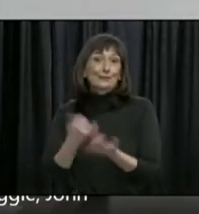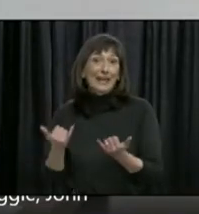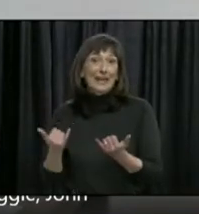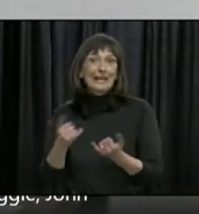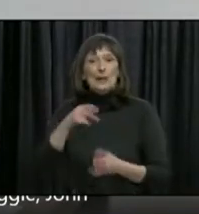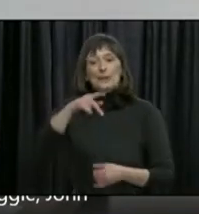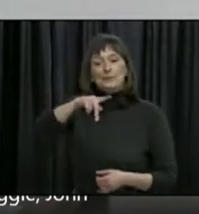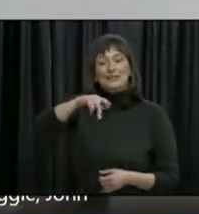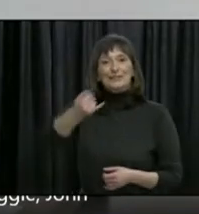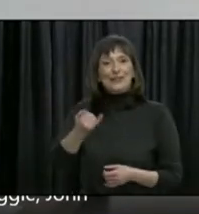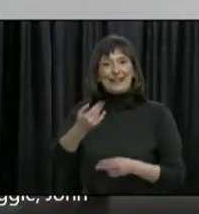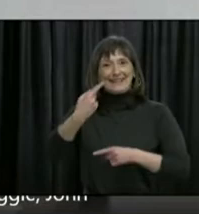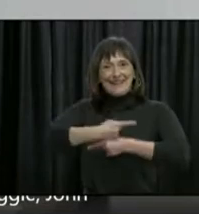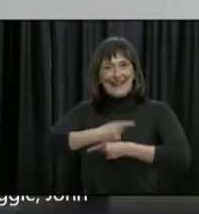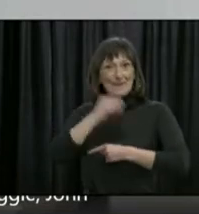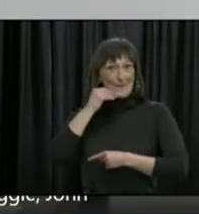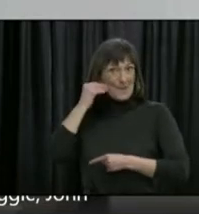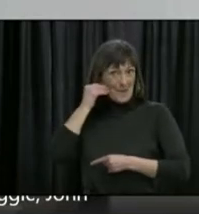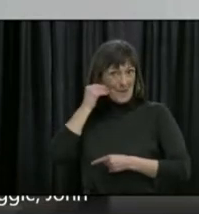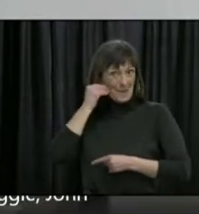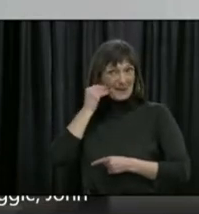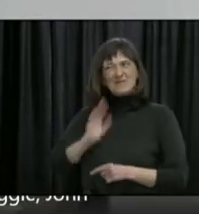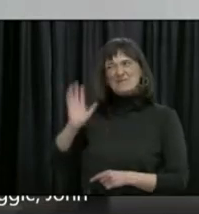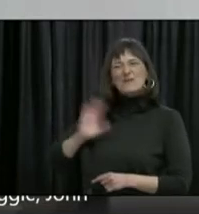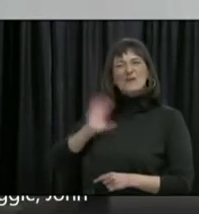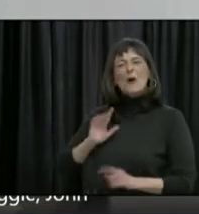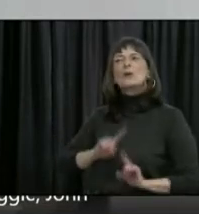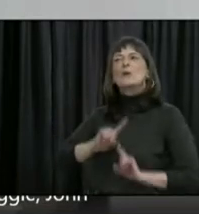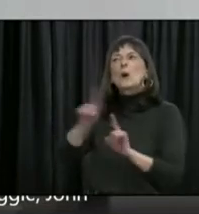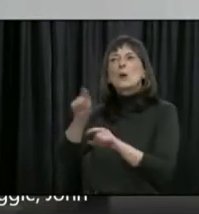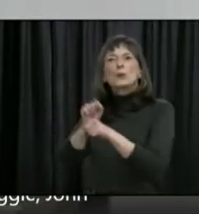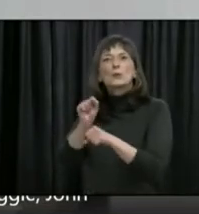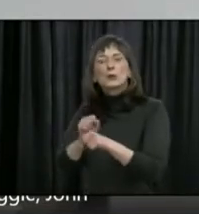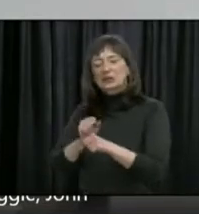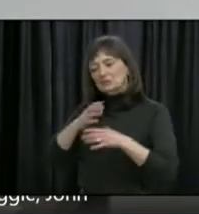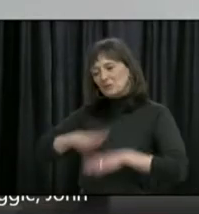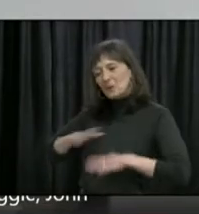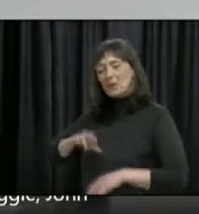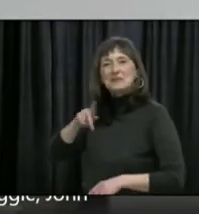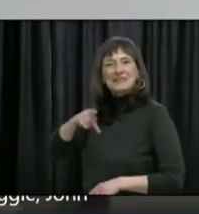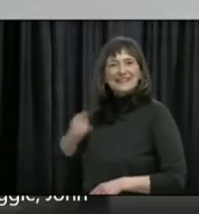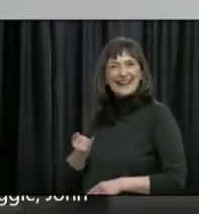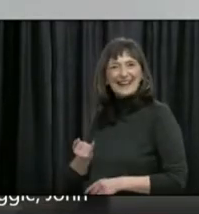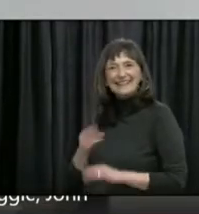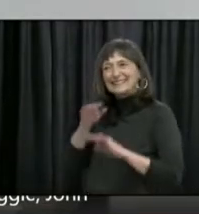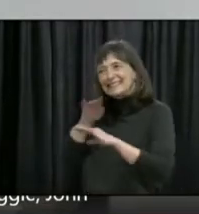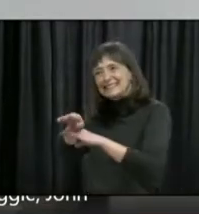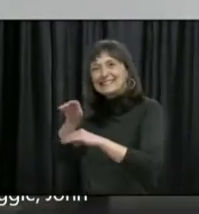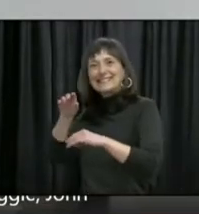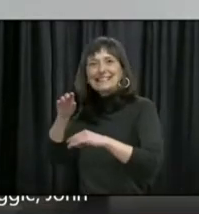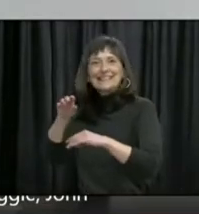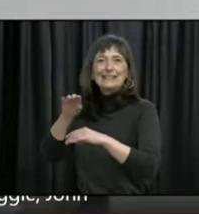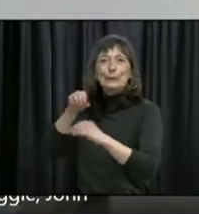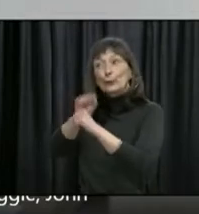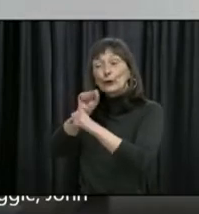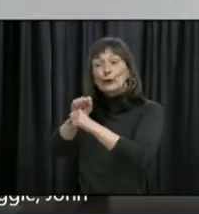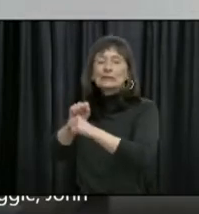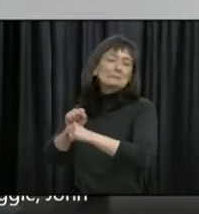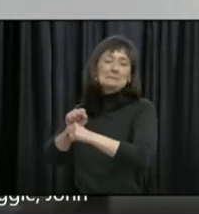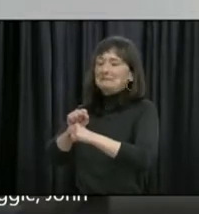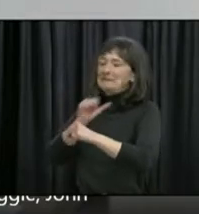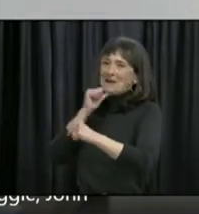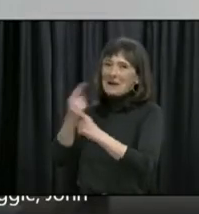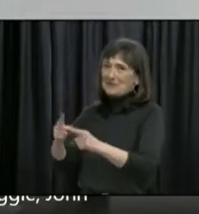an occasion where, in the past, people would have gone to work and perhaps worn their jammies. But that's not happening today. So,